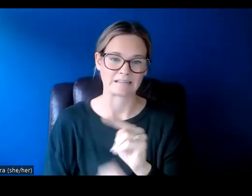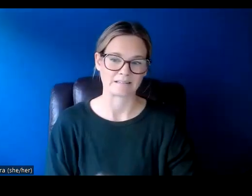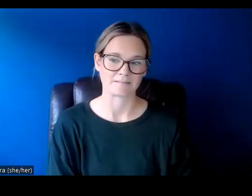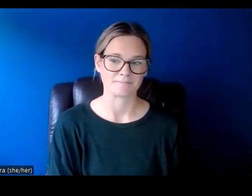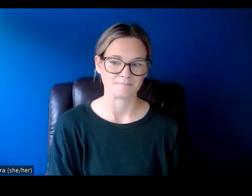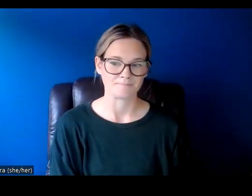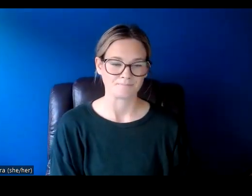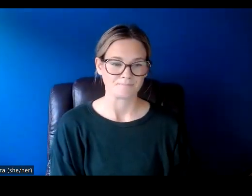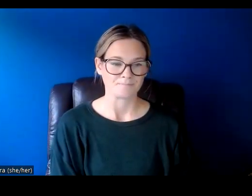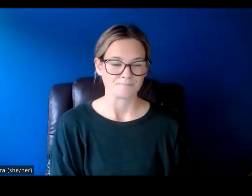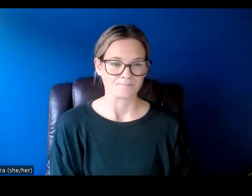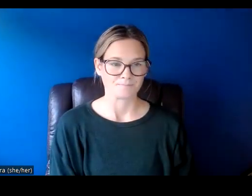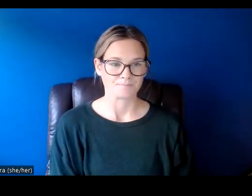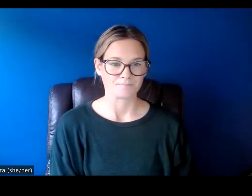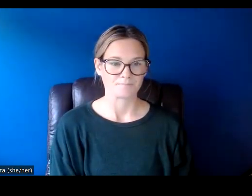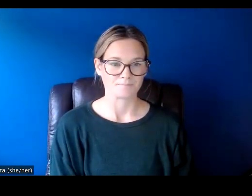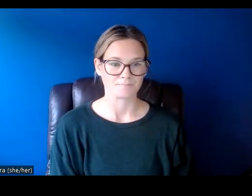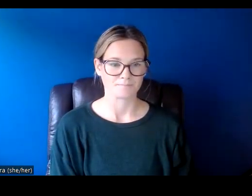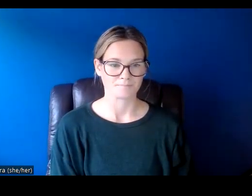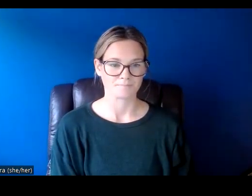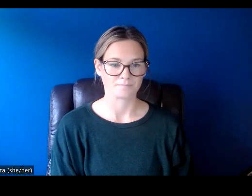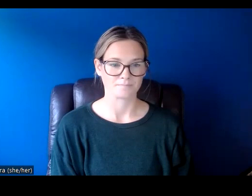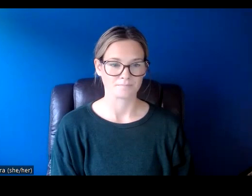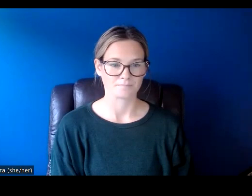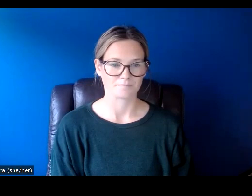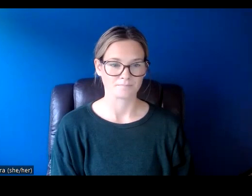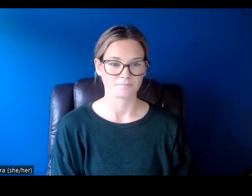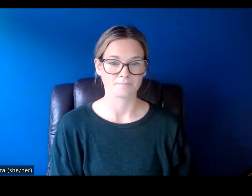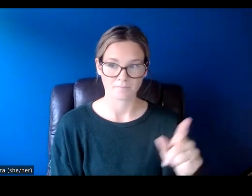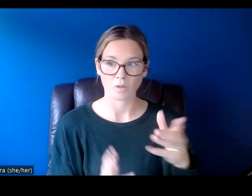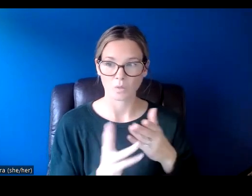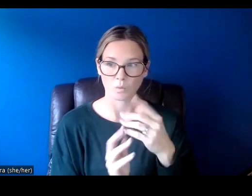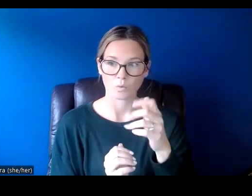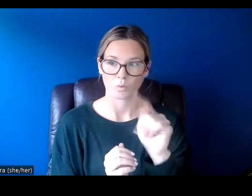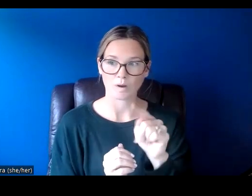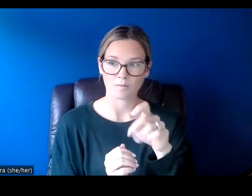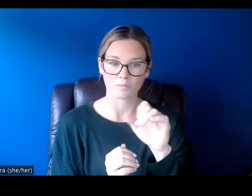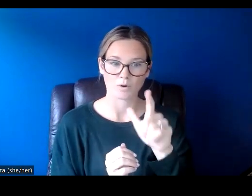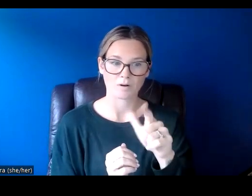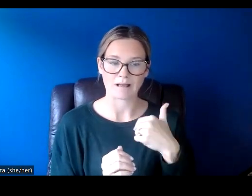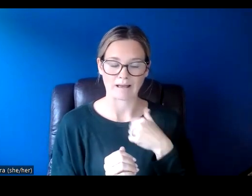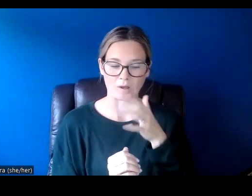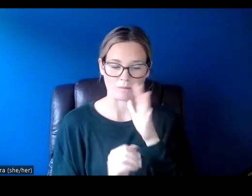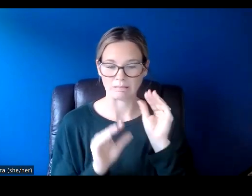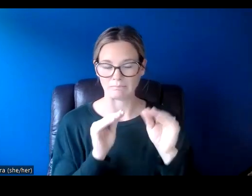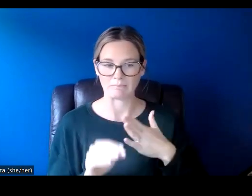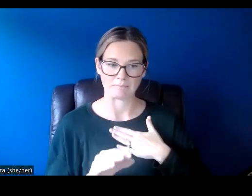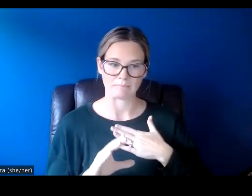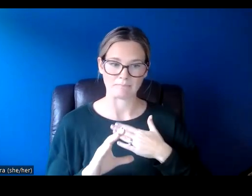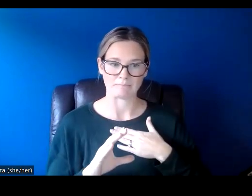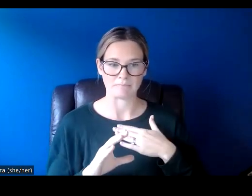through the grant portal, so I'm just going to put my